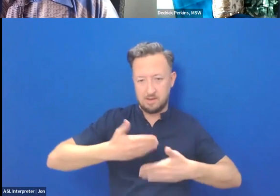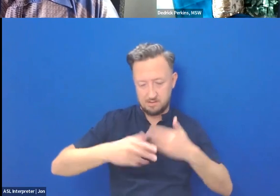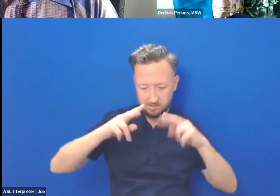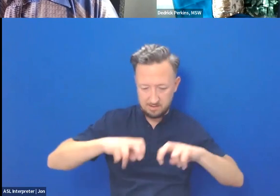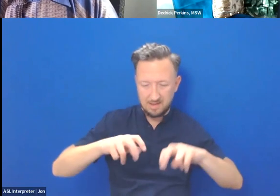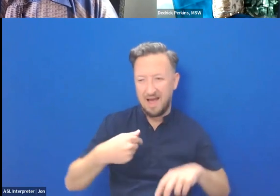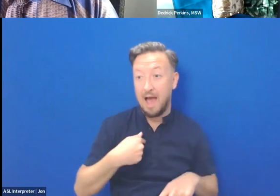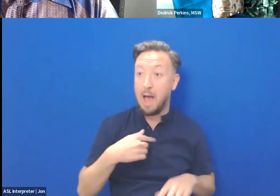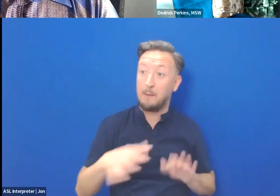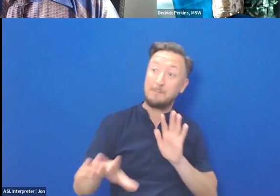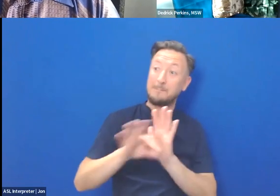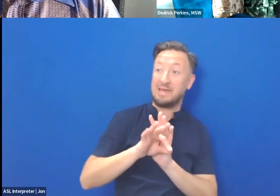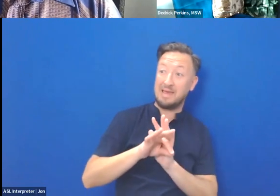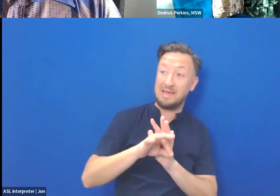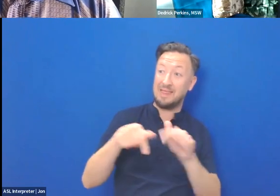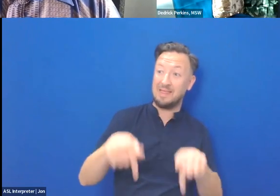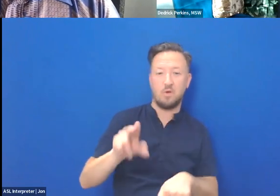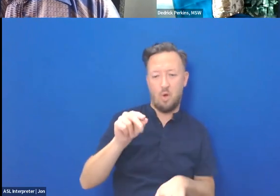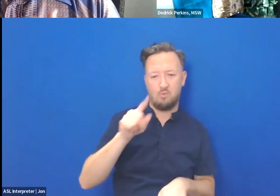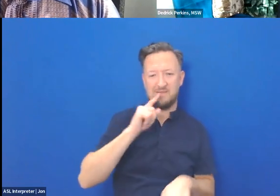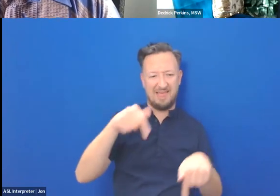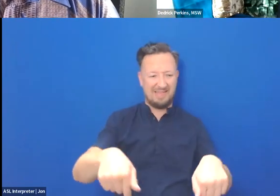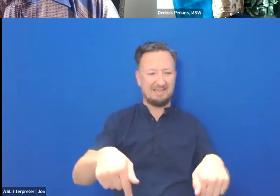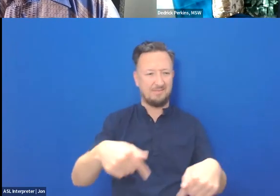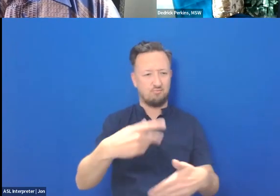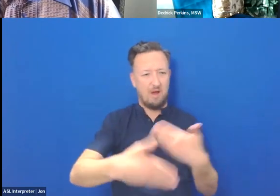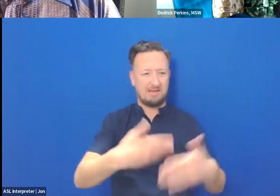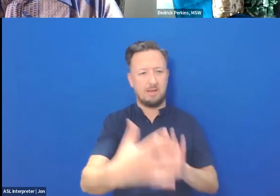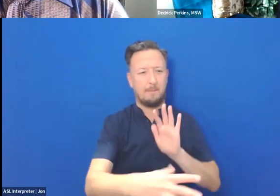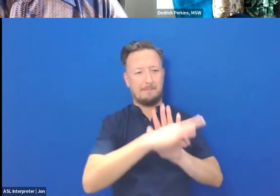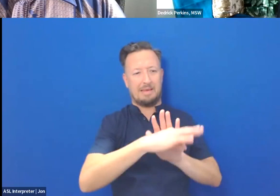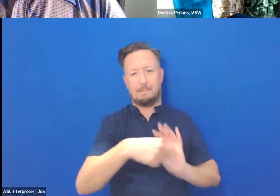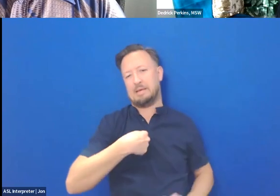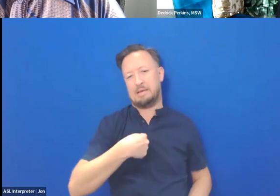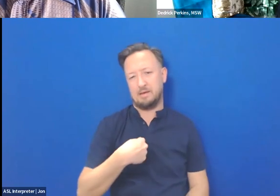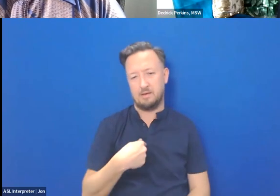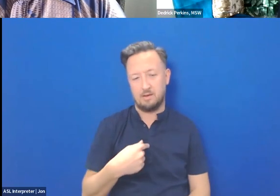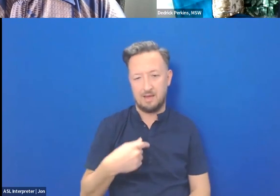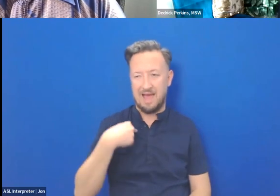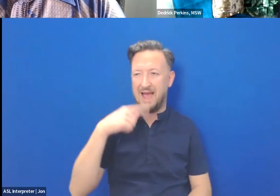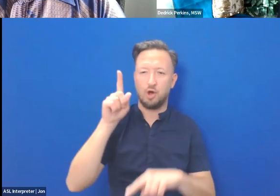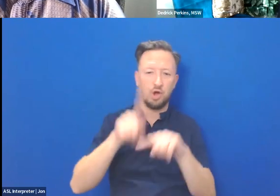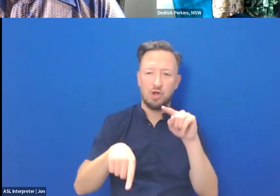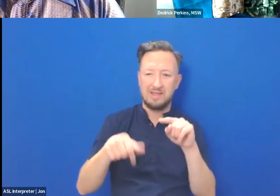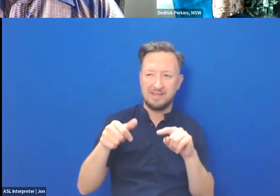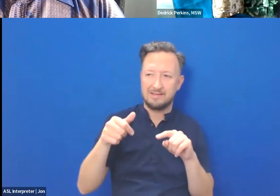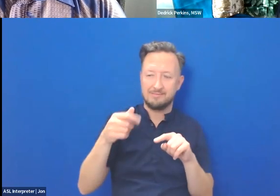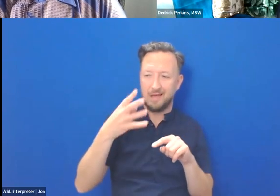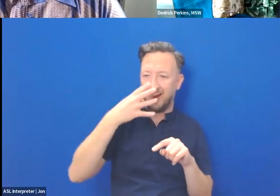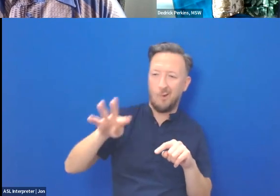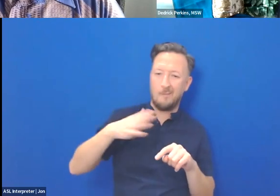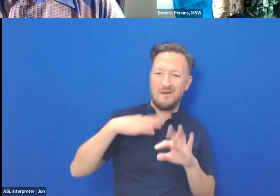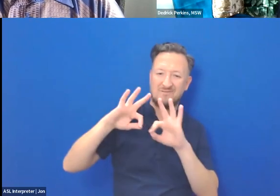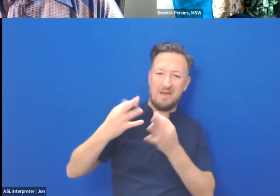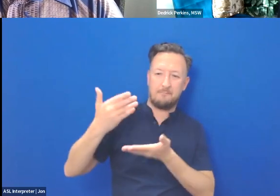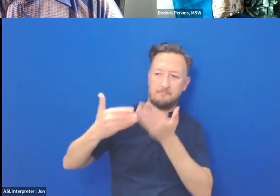not that I chose it, but it chose me. Yeah. And I couldn't deny my, my, my family tie and